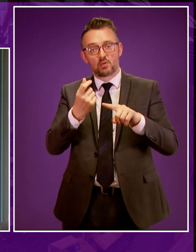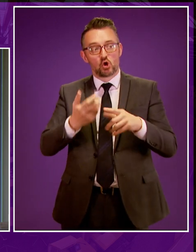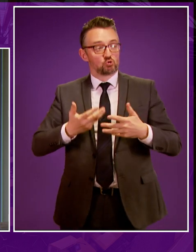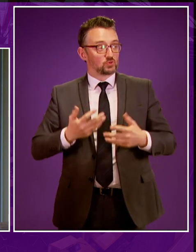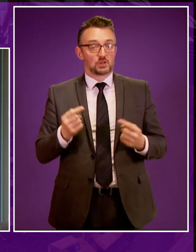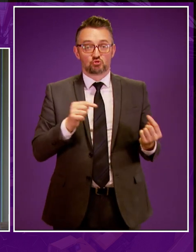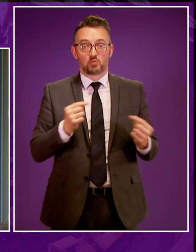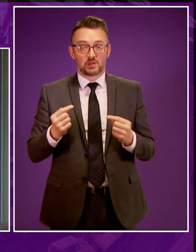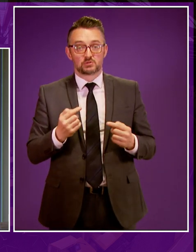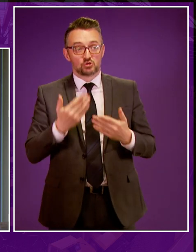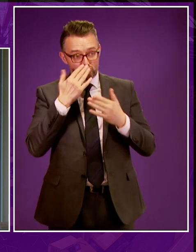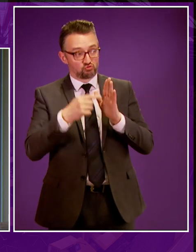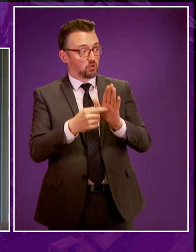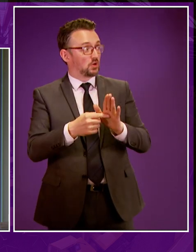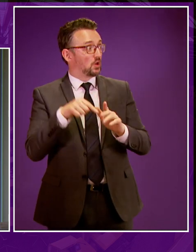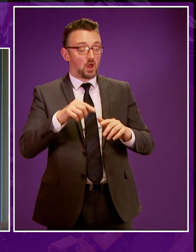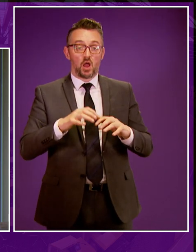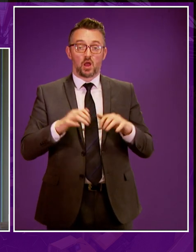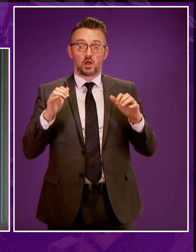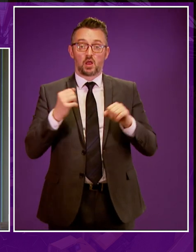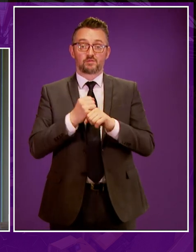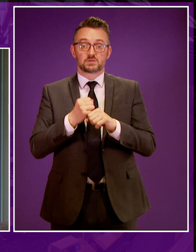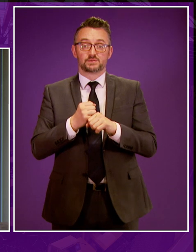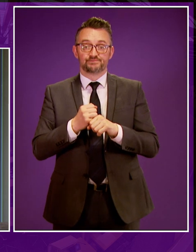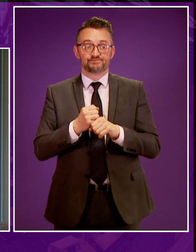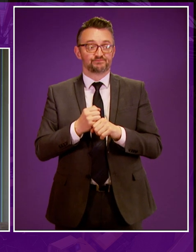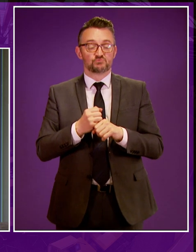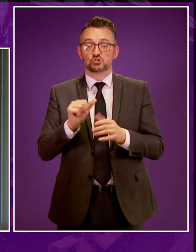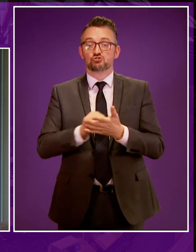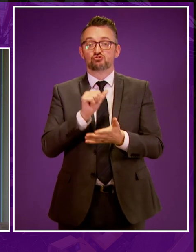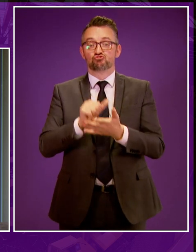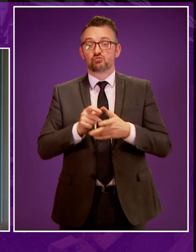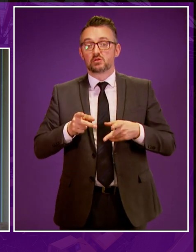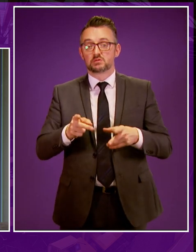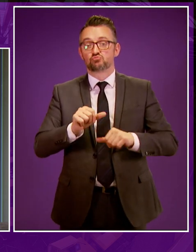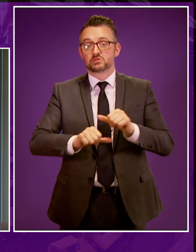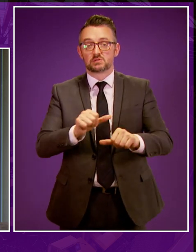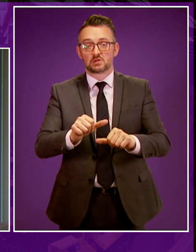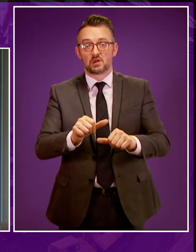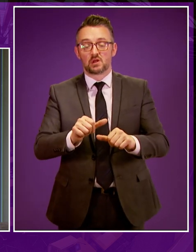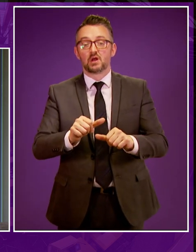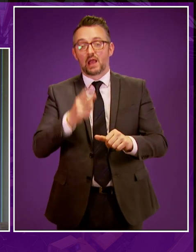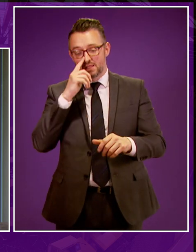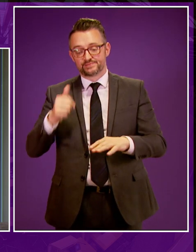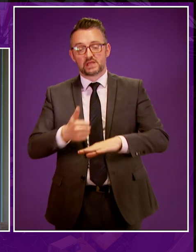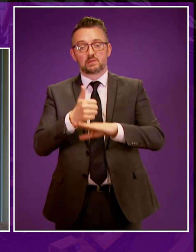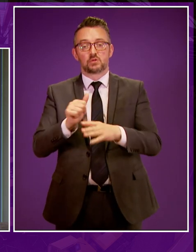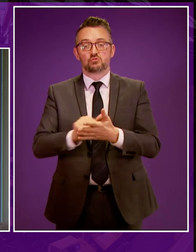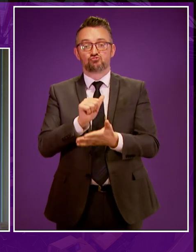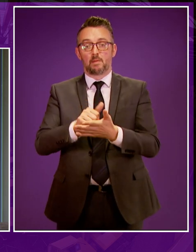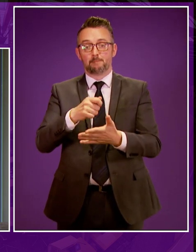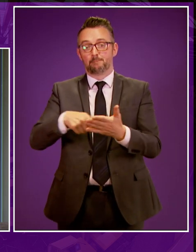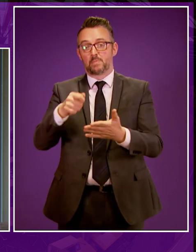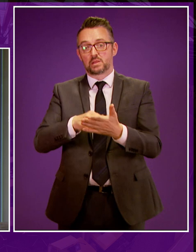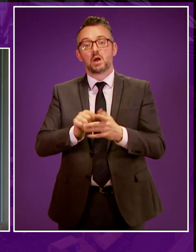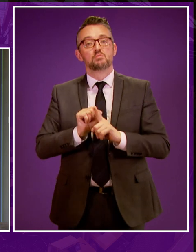today's debate proves that this government has taken the right and necessary steps to bring about the strict and effective ban needed to protect